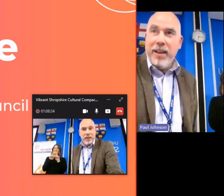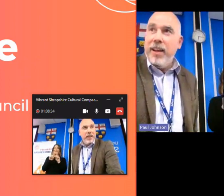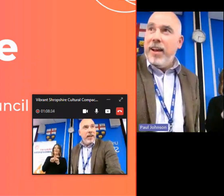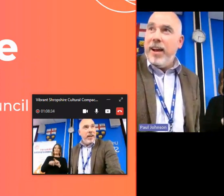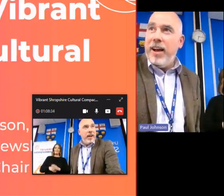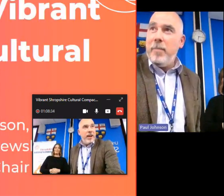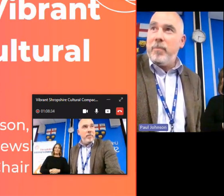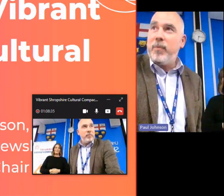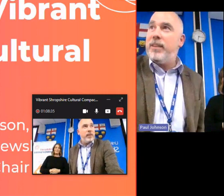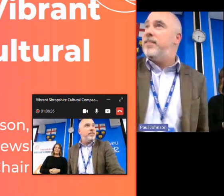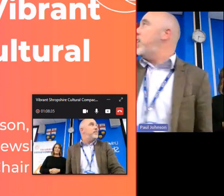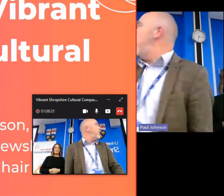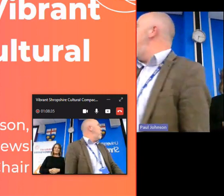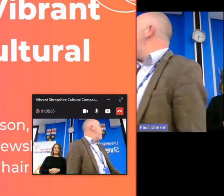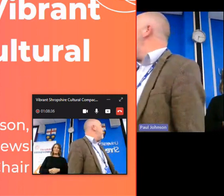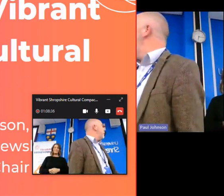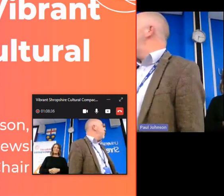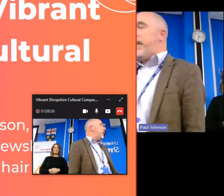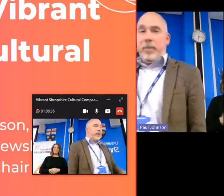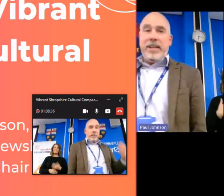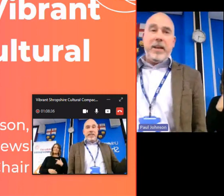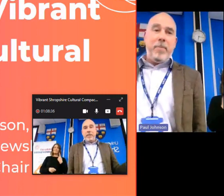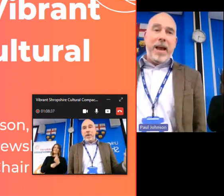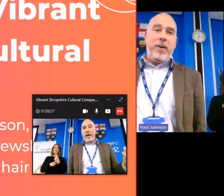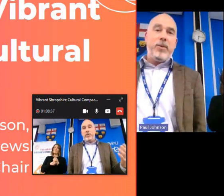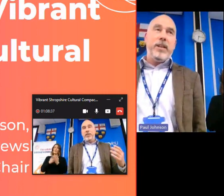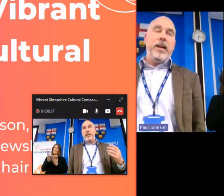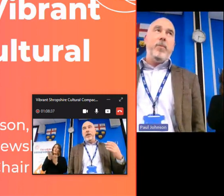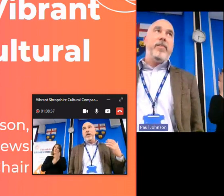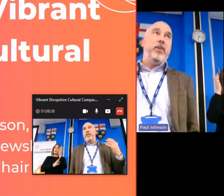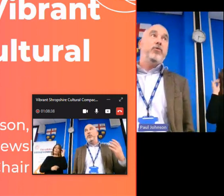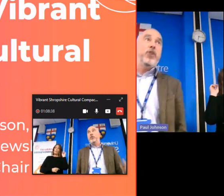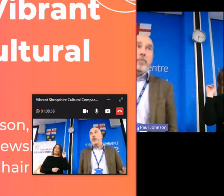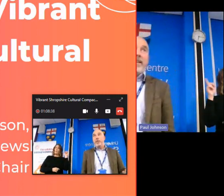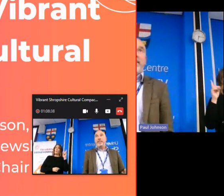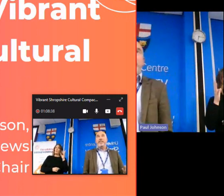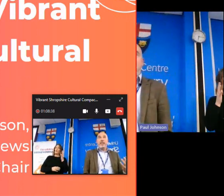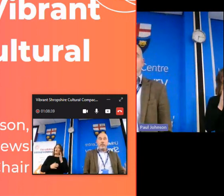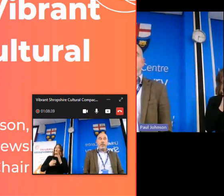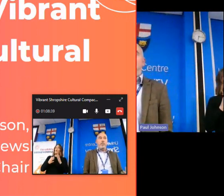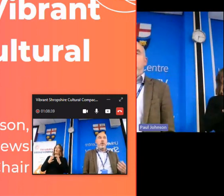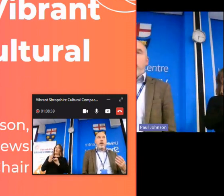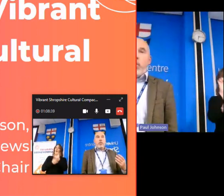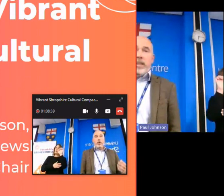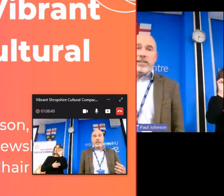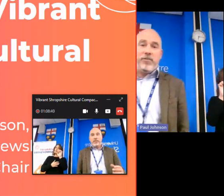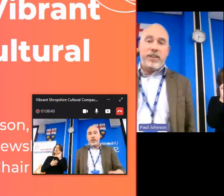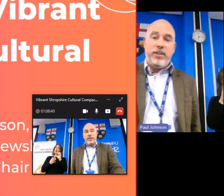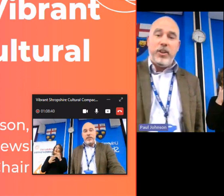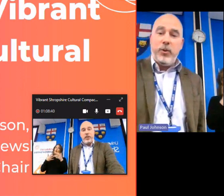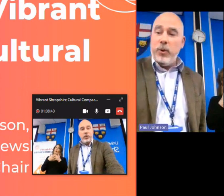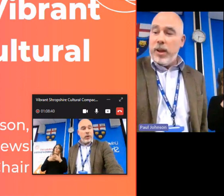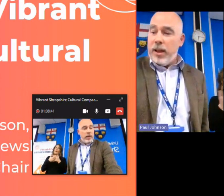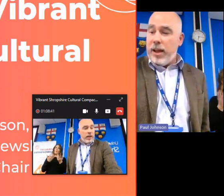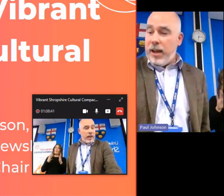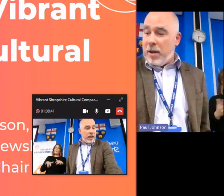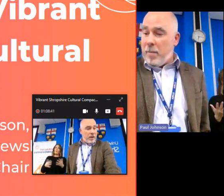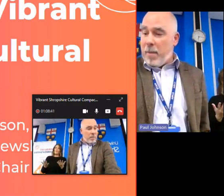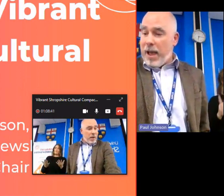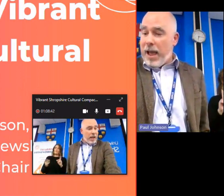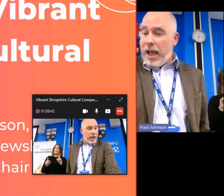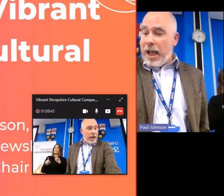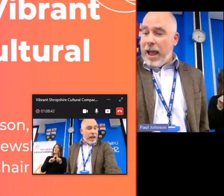going to fall over um so i'm going to talk a little bit about uh where the cultural compact has come from what it's trying to do